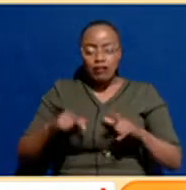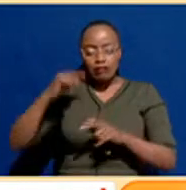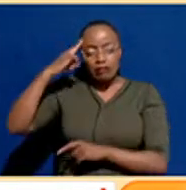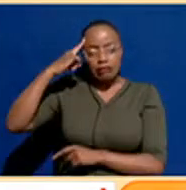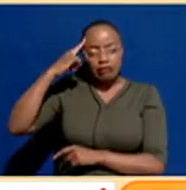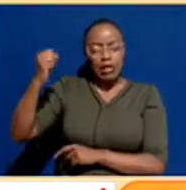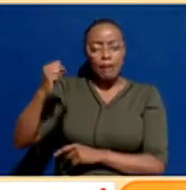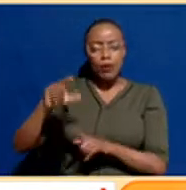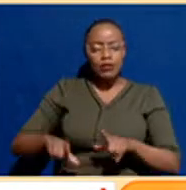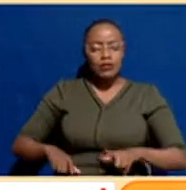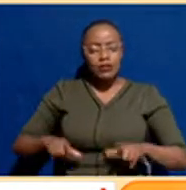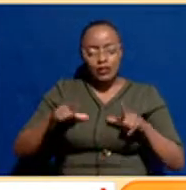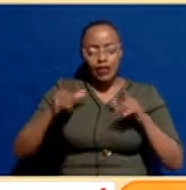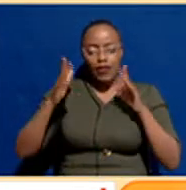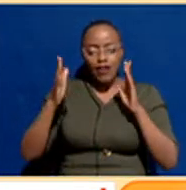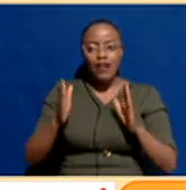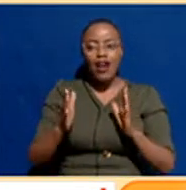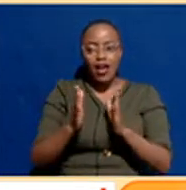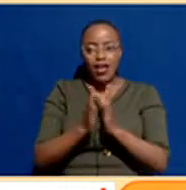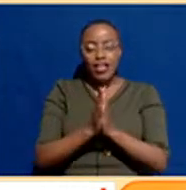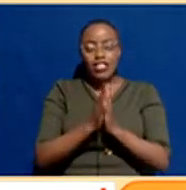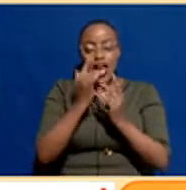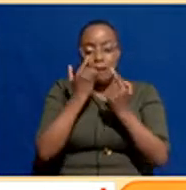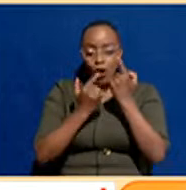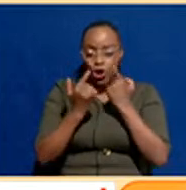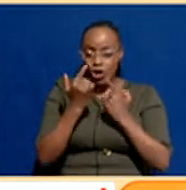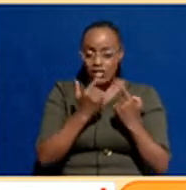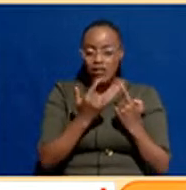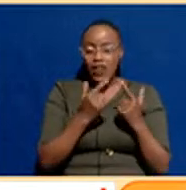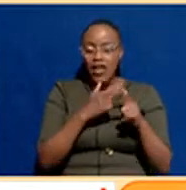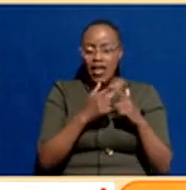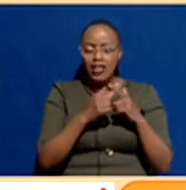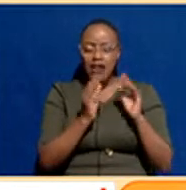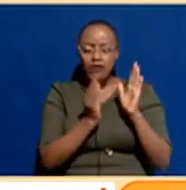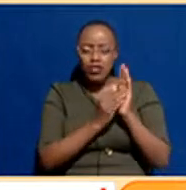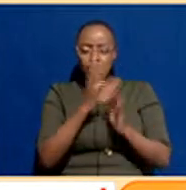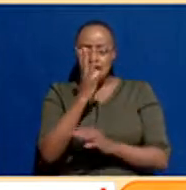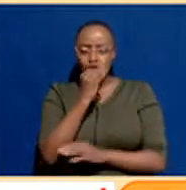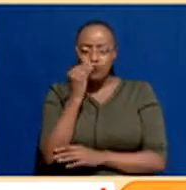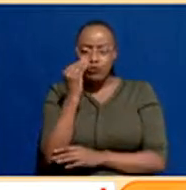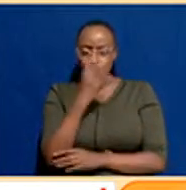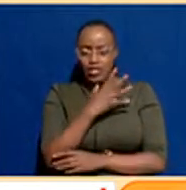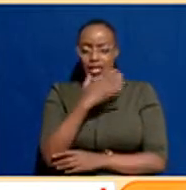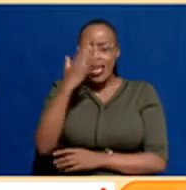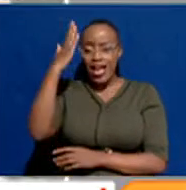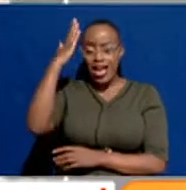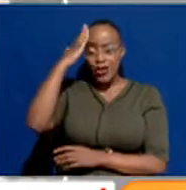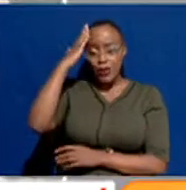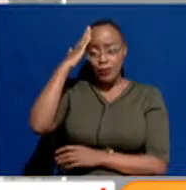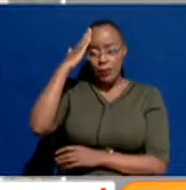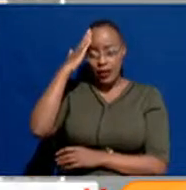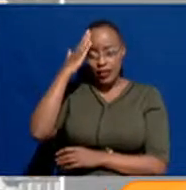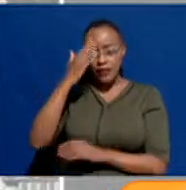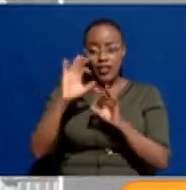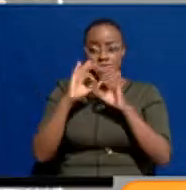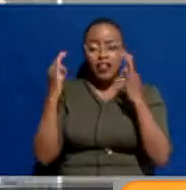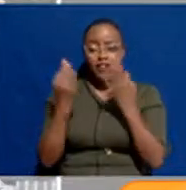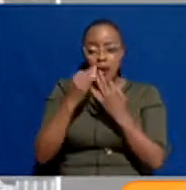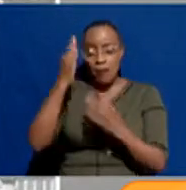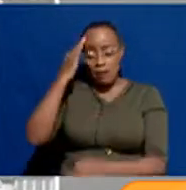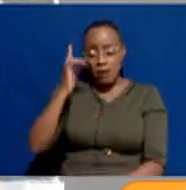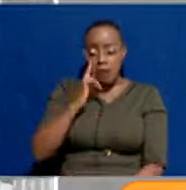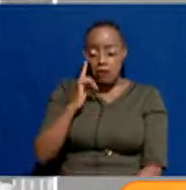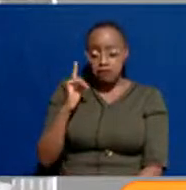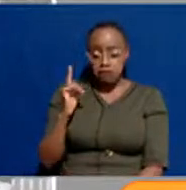survivors and mourned and decorated and remembered. Her family remembers